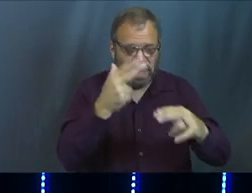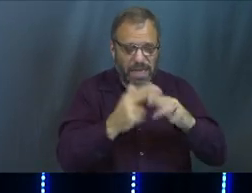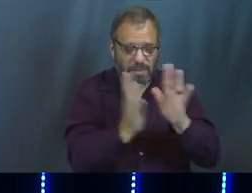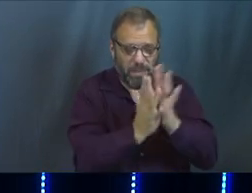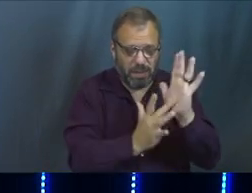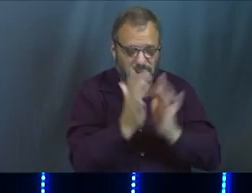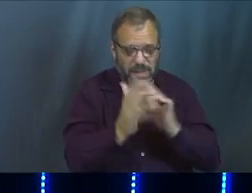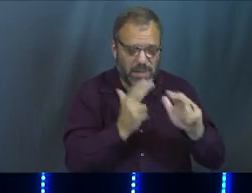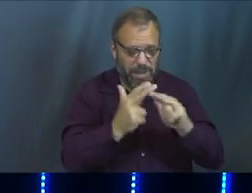we pray, Jesus. Amen.